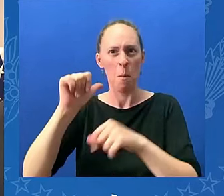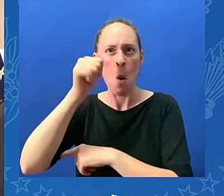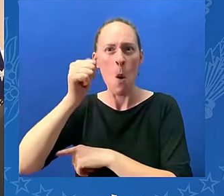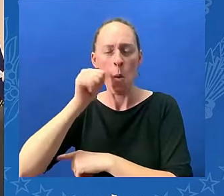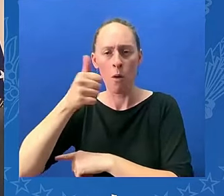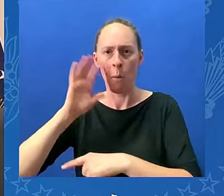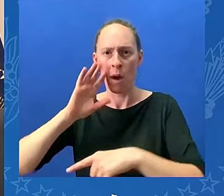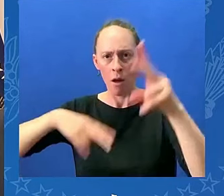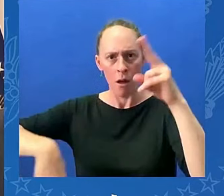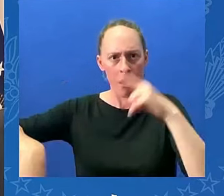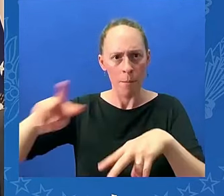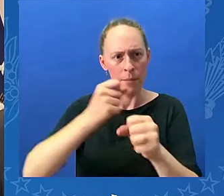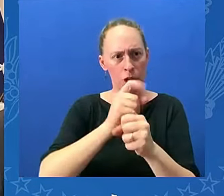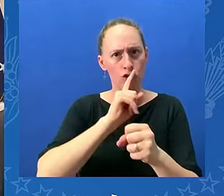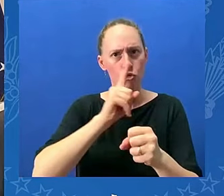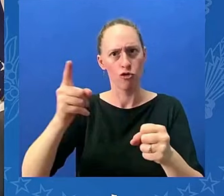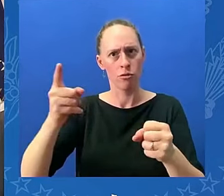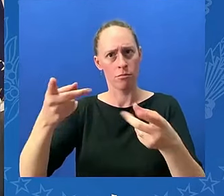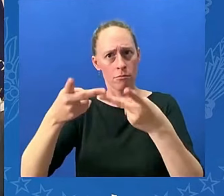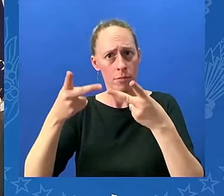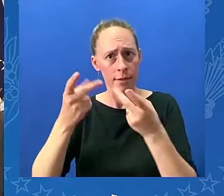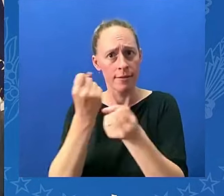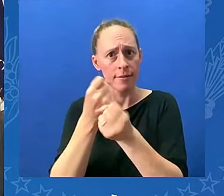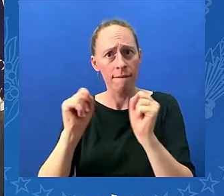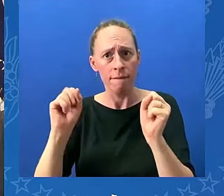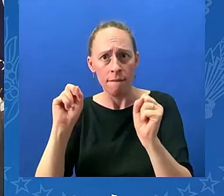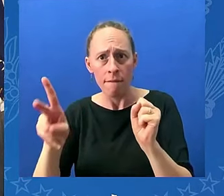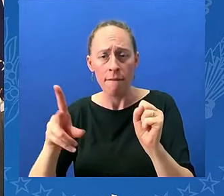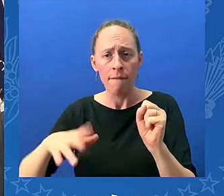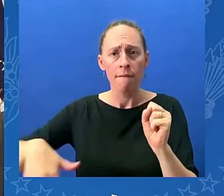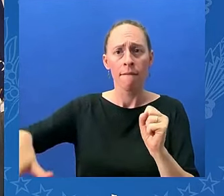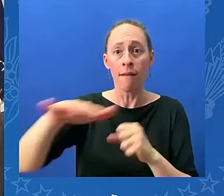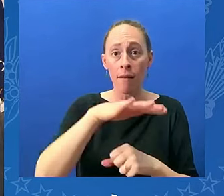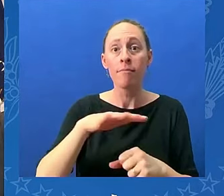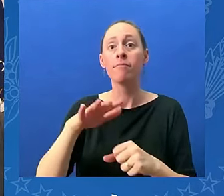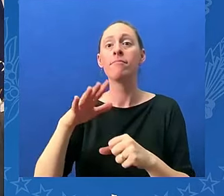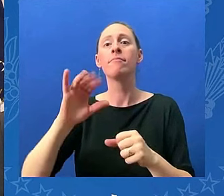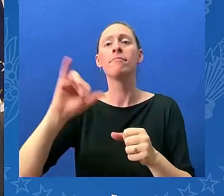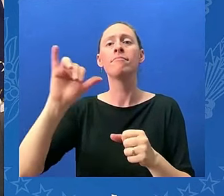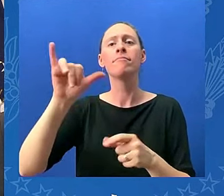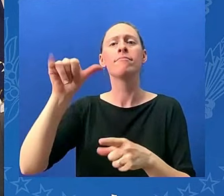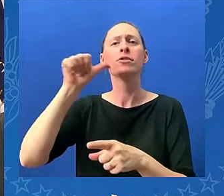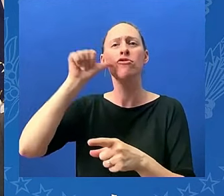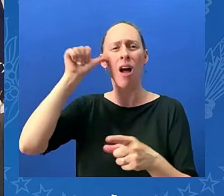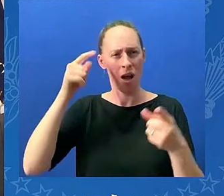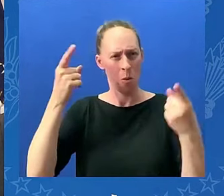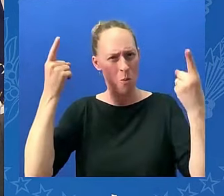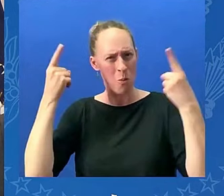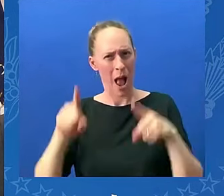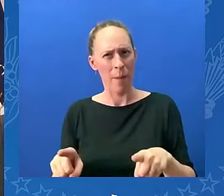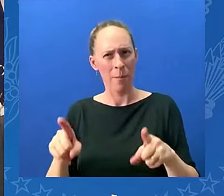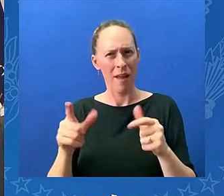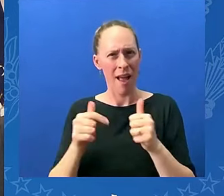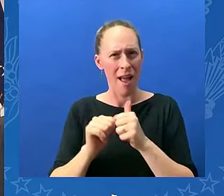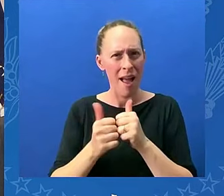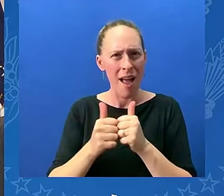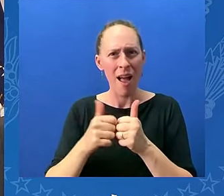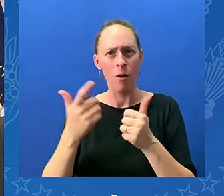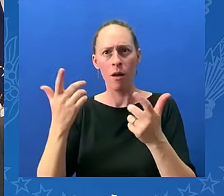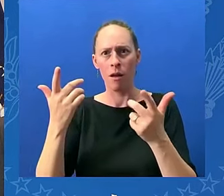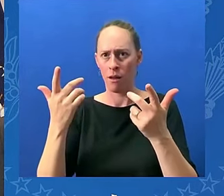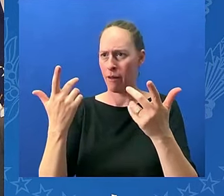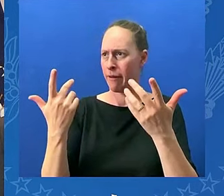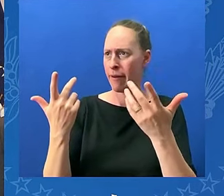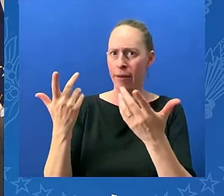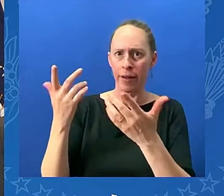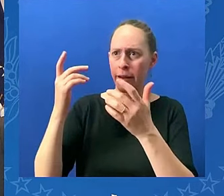security at yesterday's rally to assess exactly what happened and we'll share the results of that independent review with the american people as